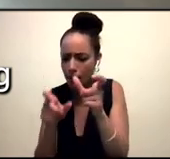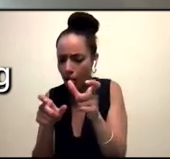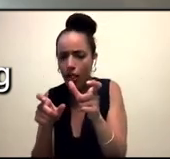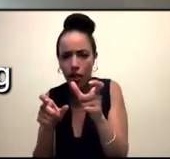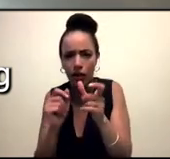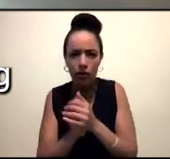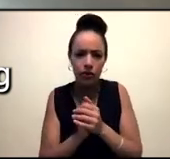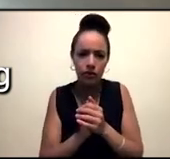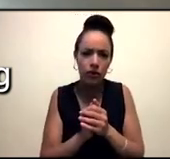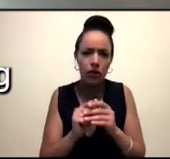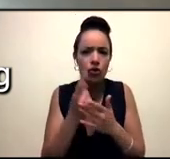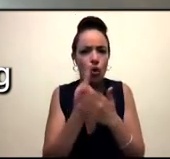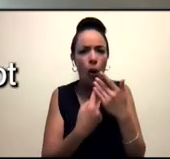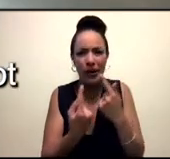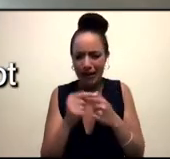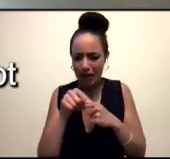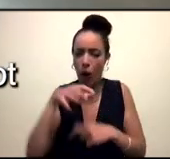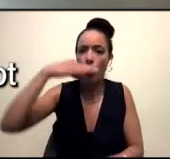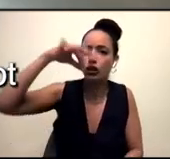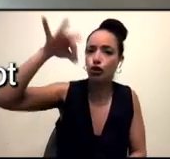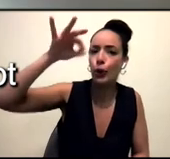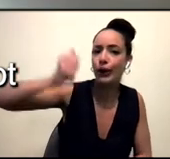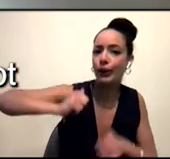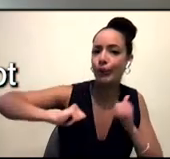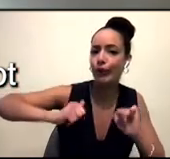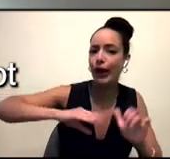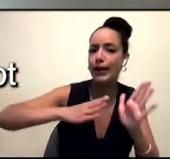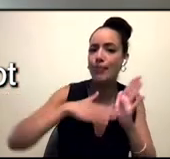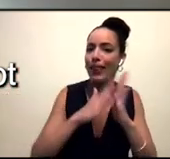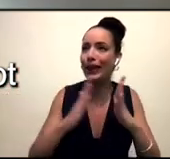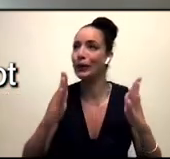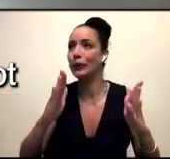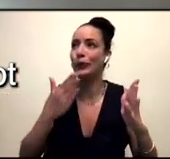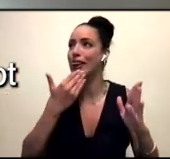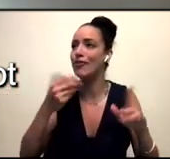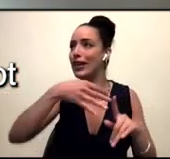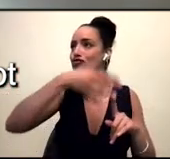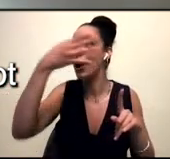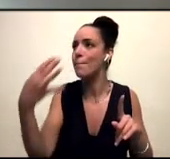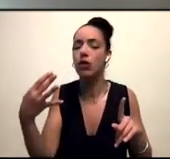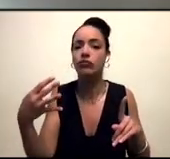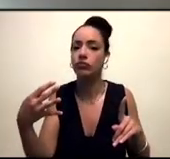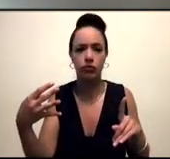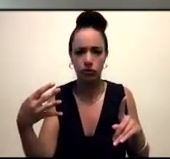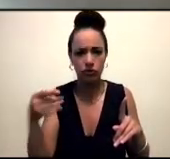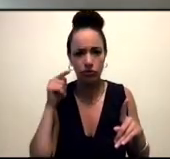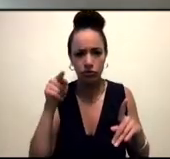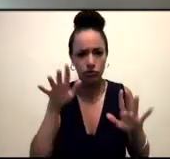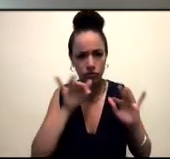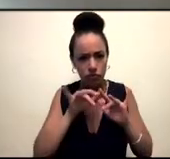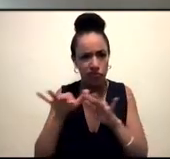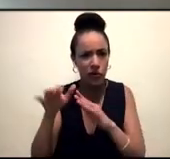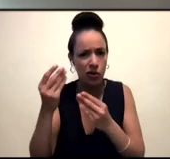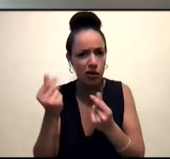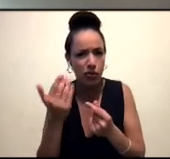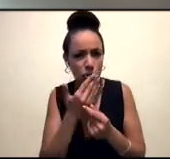not, it's not just being kind of a tokenistic month where we talk, you know, supposedly, I mean, I don't even think a lot of British schools, even if that month and LGBTQ history